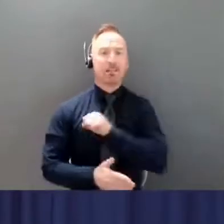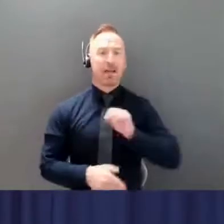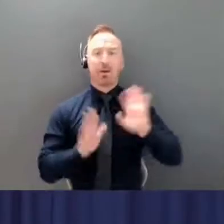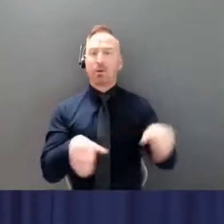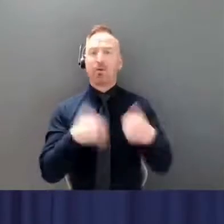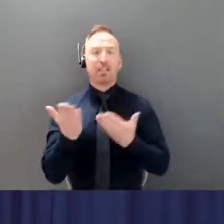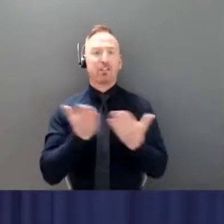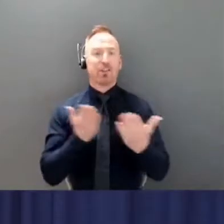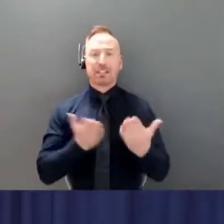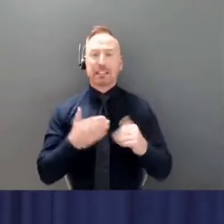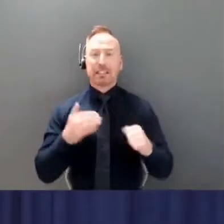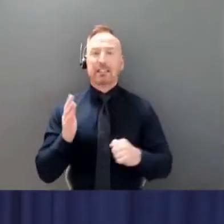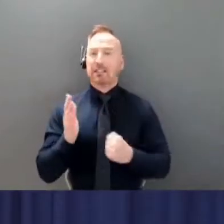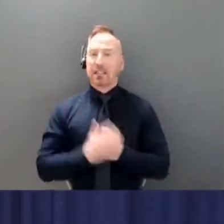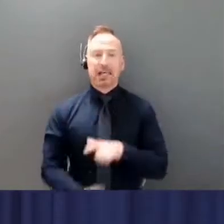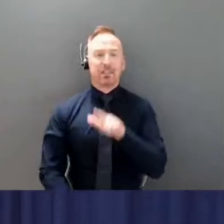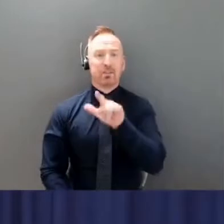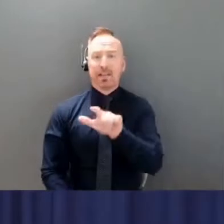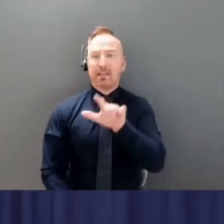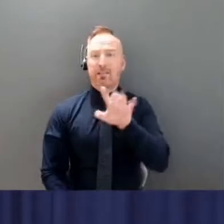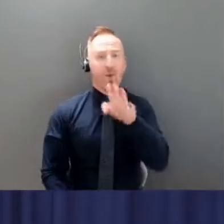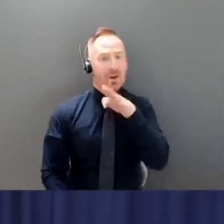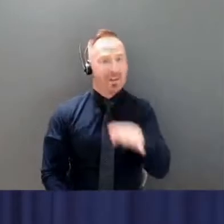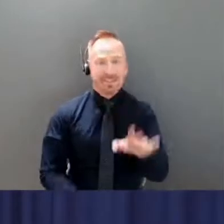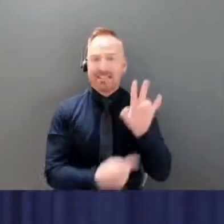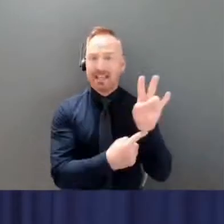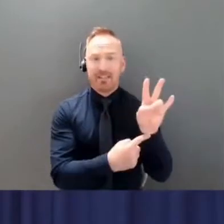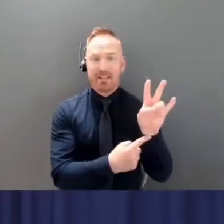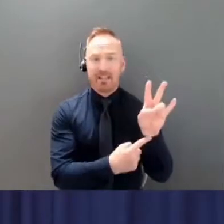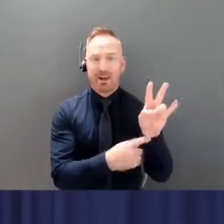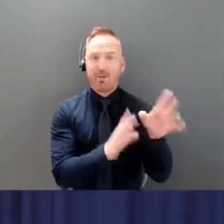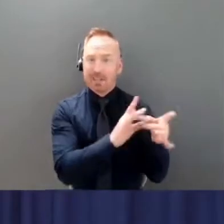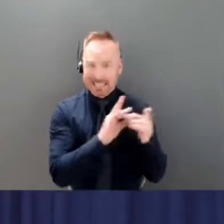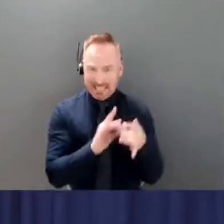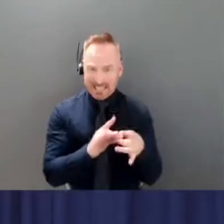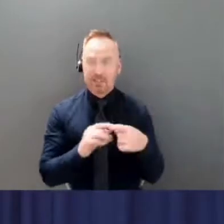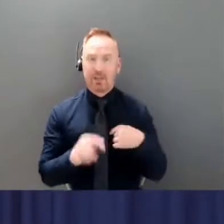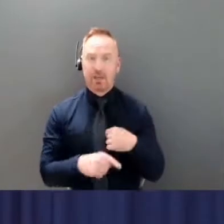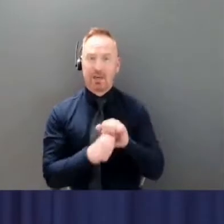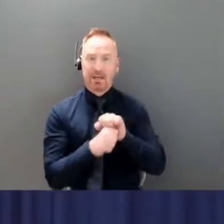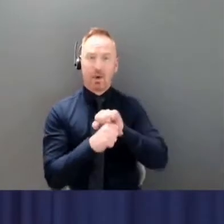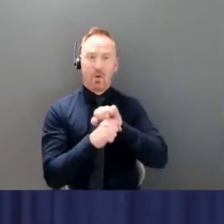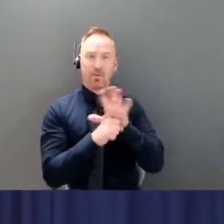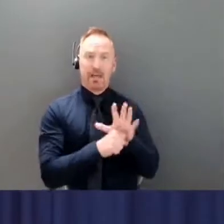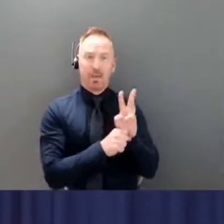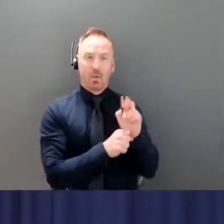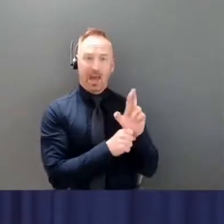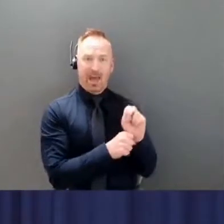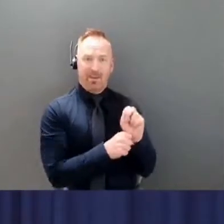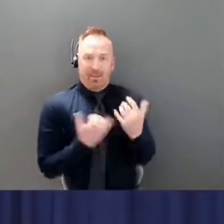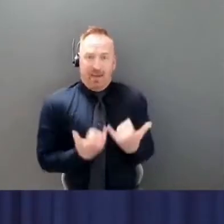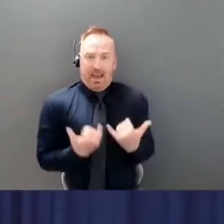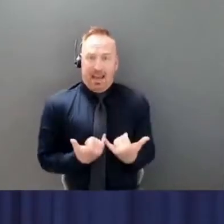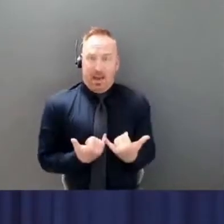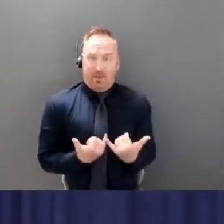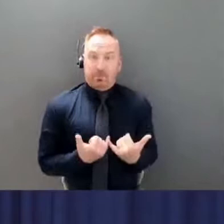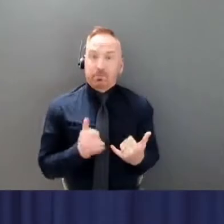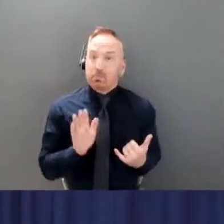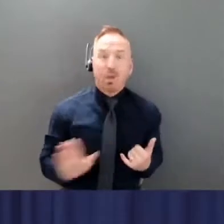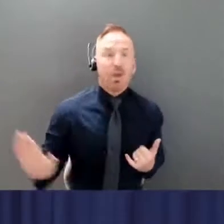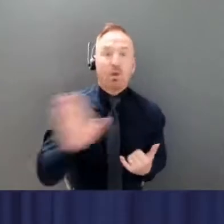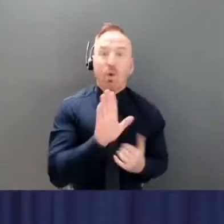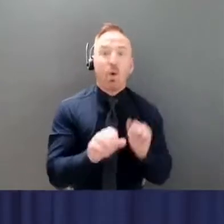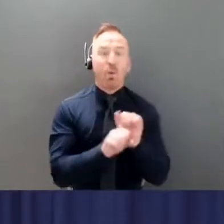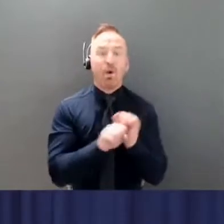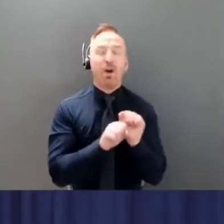around the clock in response to this wave of COVID-19. Your work is so important.